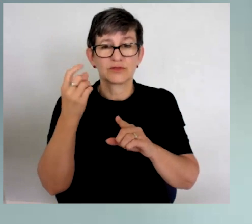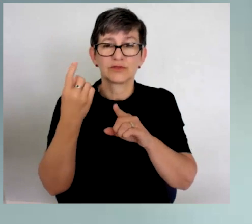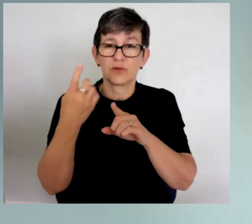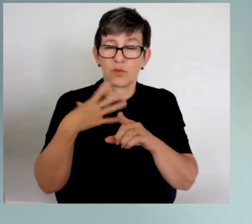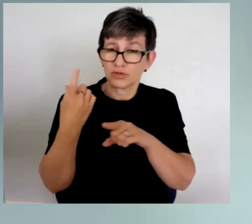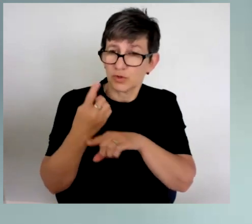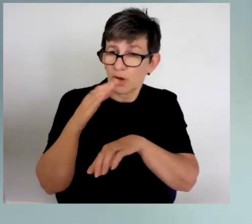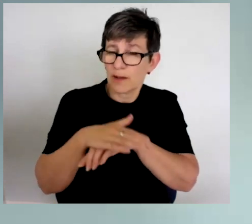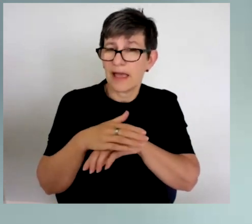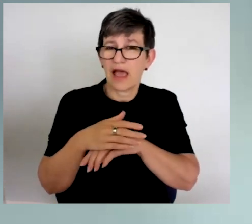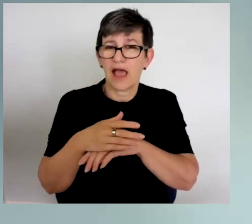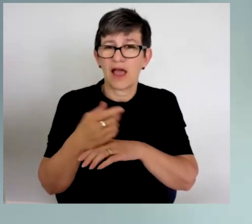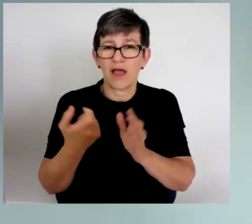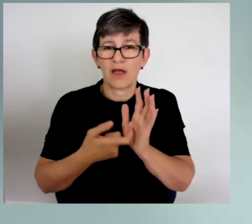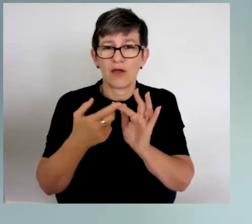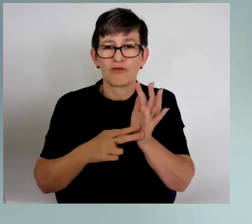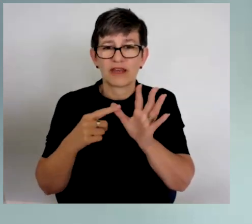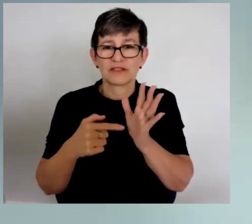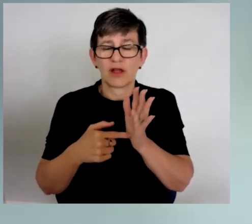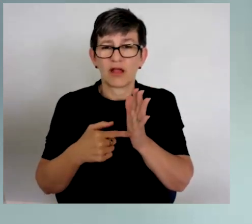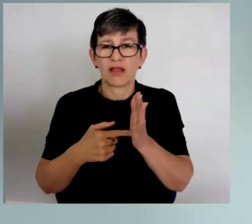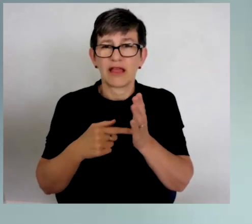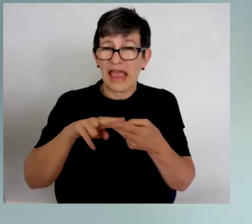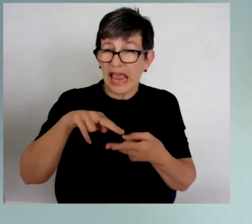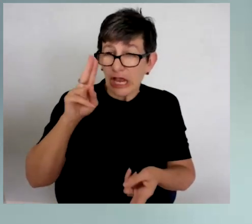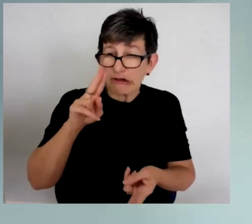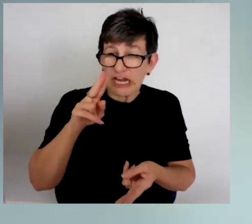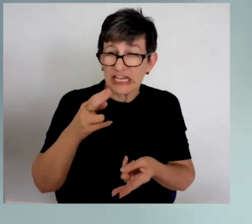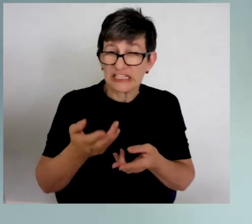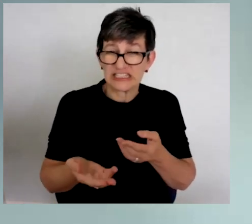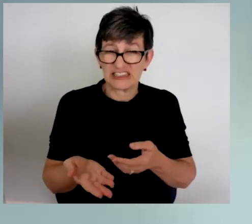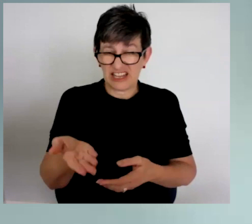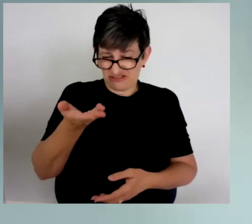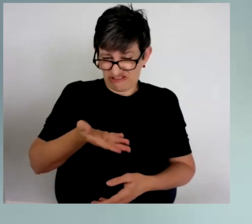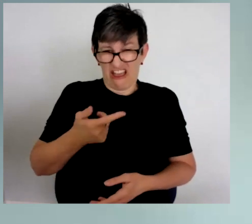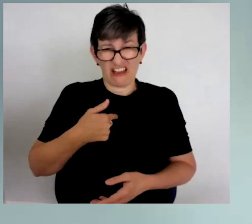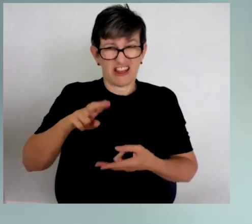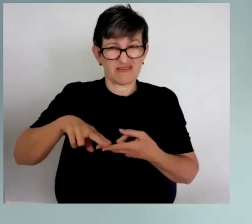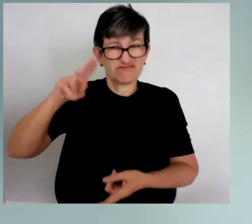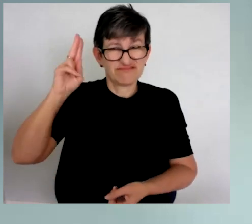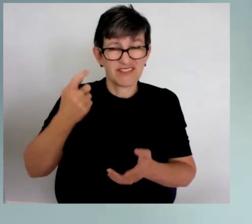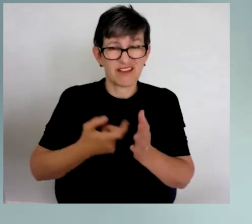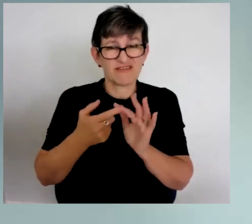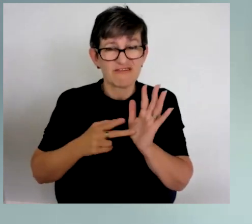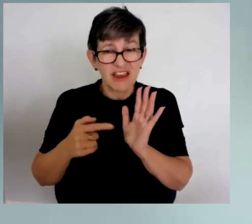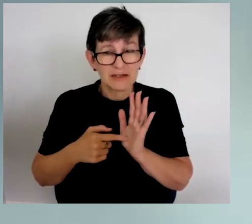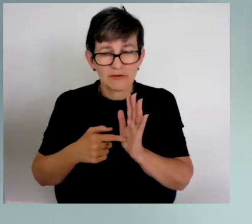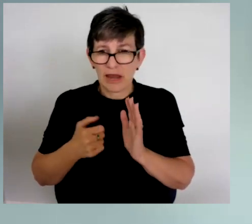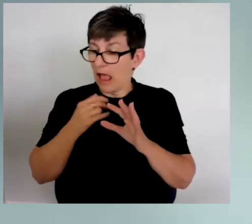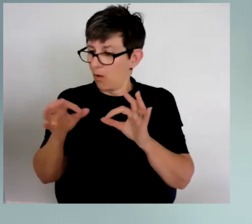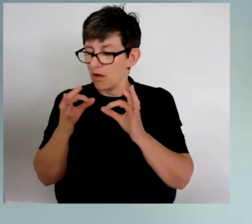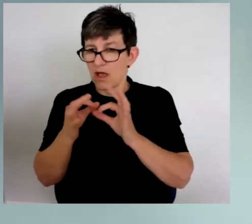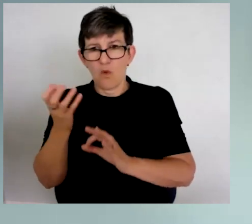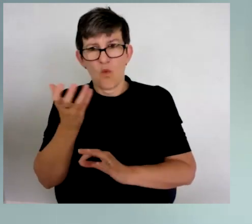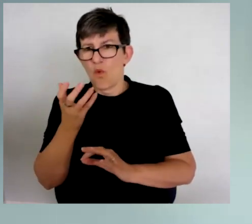increase that they were imposing on us. And it was really going to put the organisation into jeopardy,